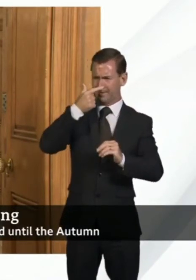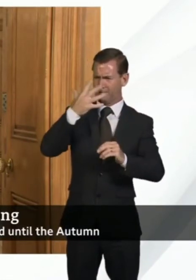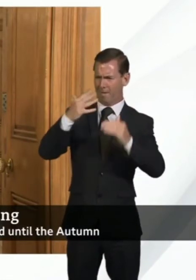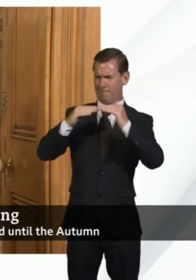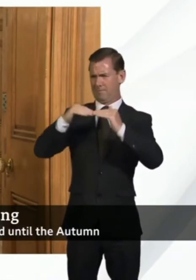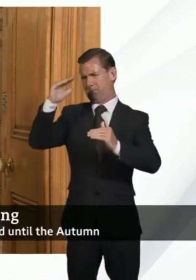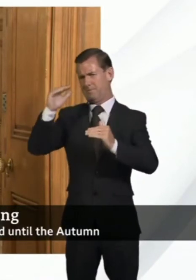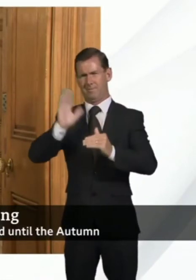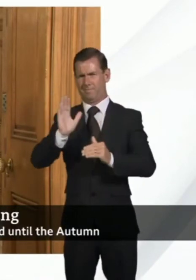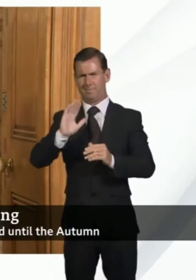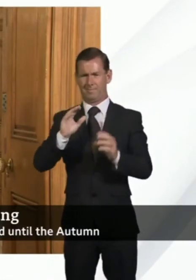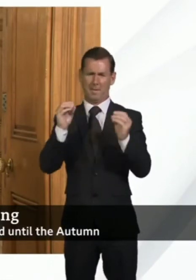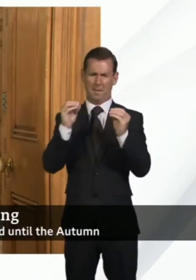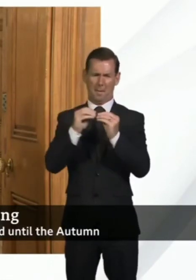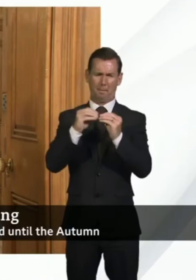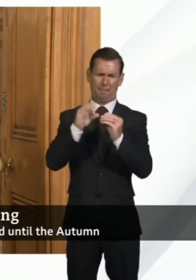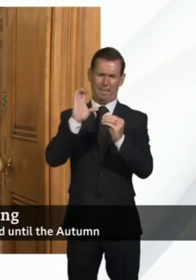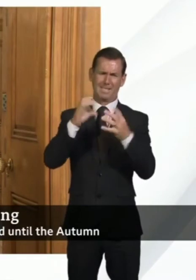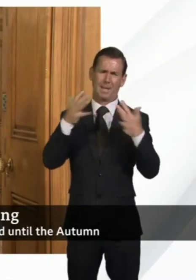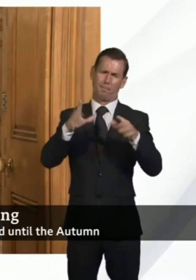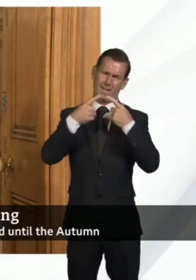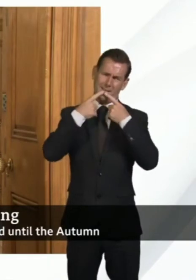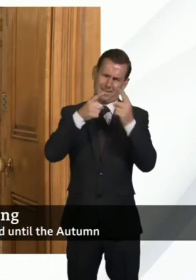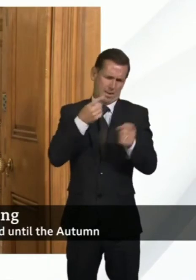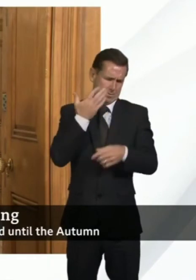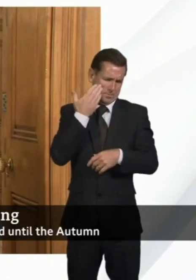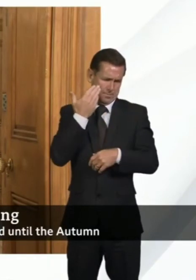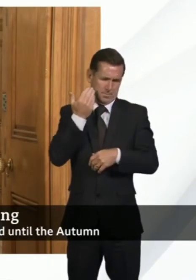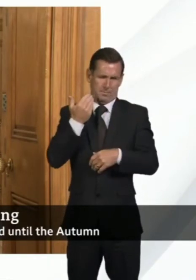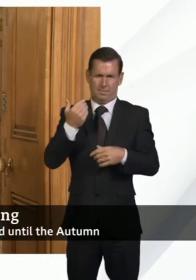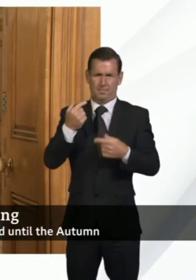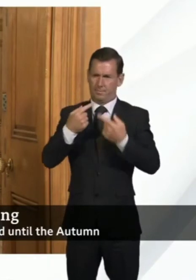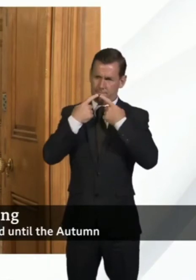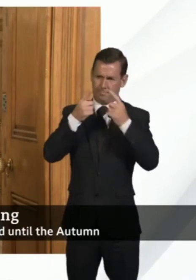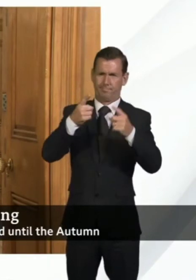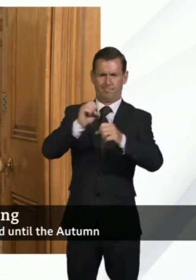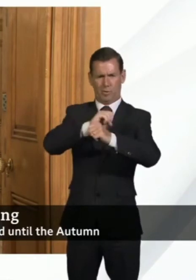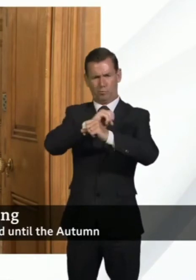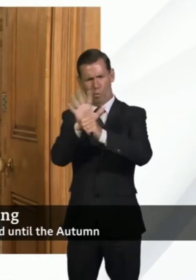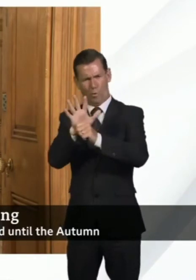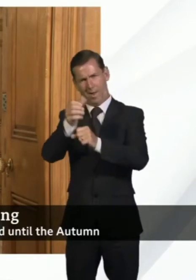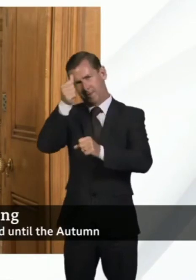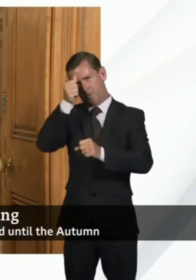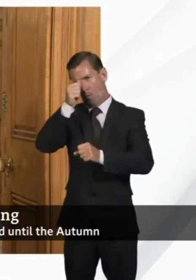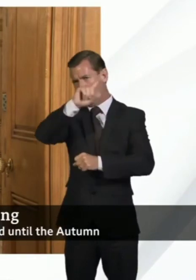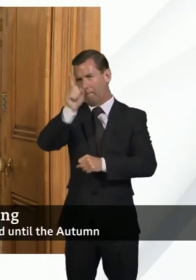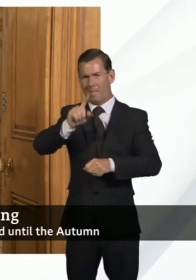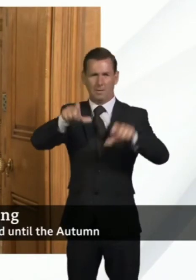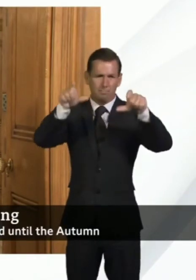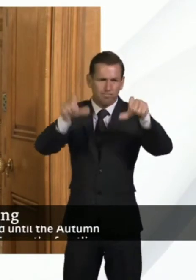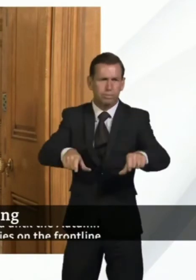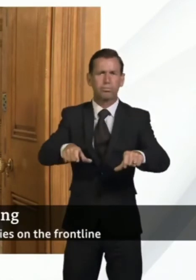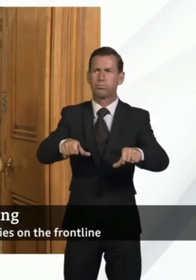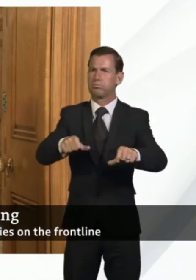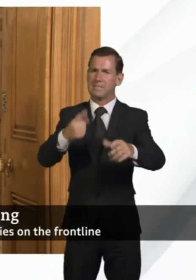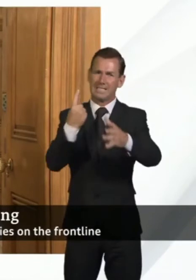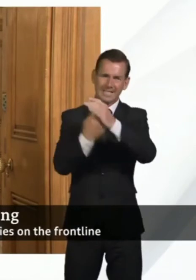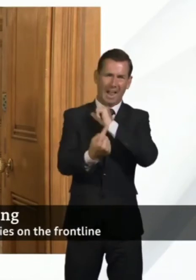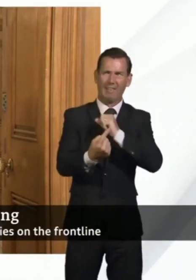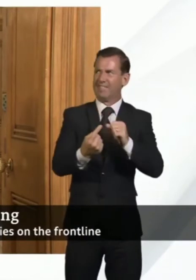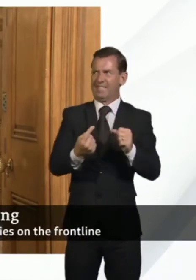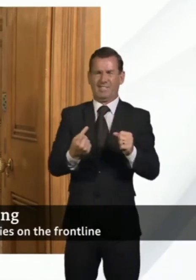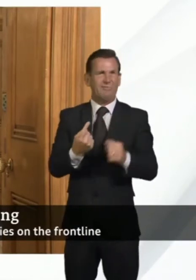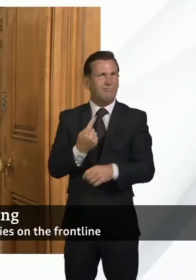in saying that in the middle of this coronavirus crisis when particularly older people are being asked to self-isolate